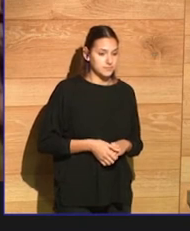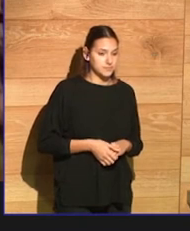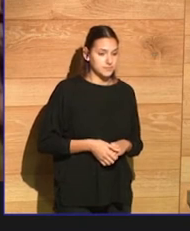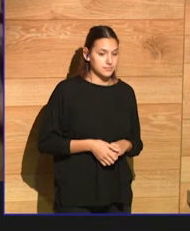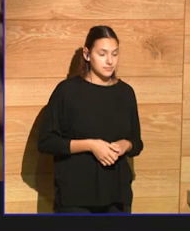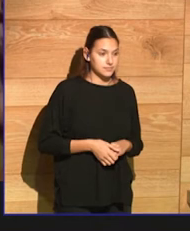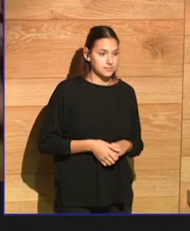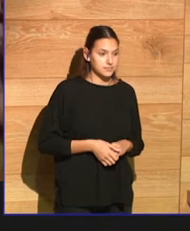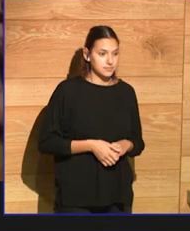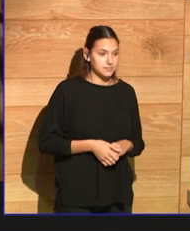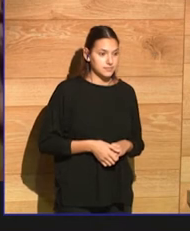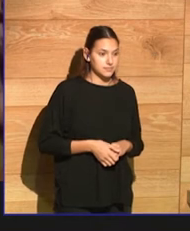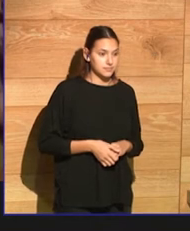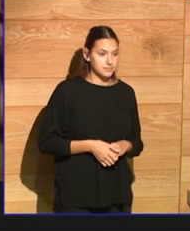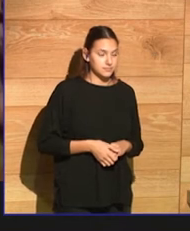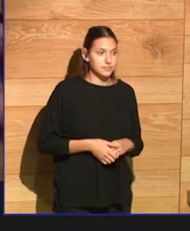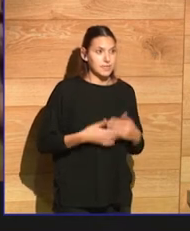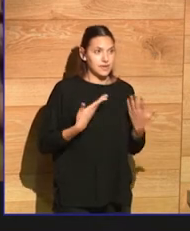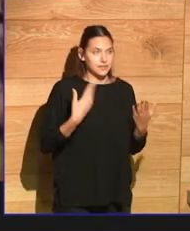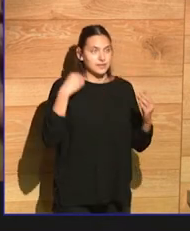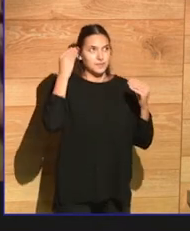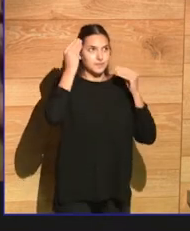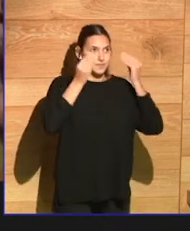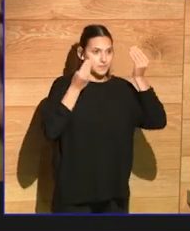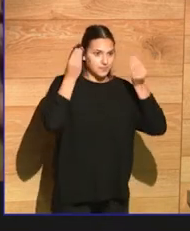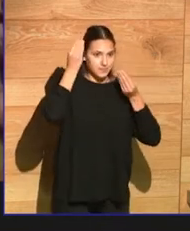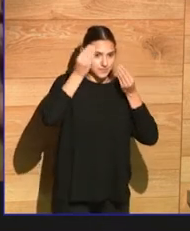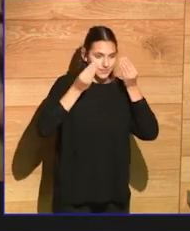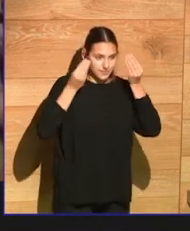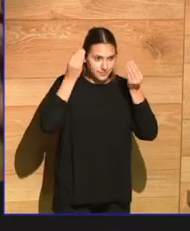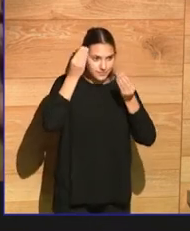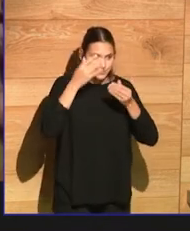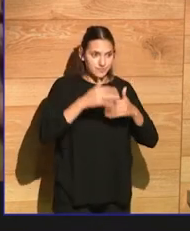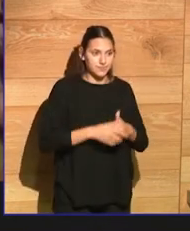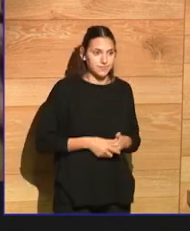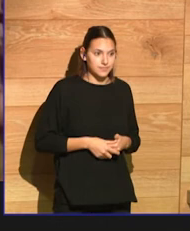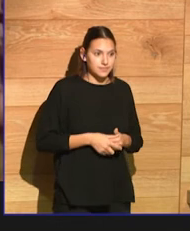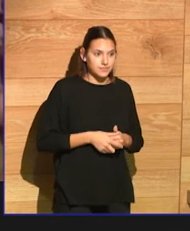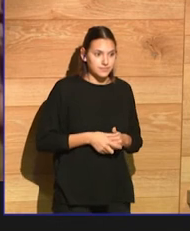I'm thinking, it's just a long, slow, silent thinking.